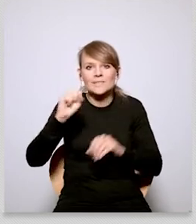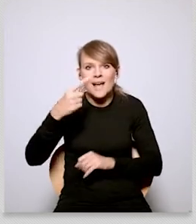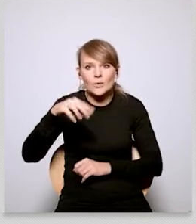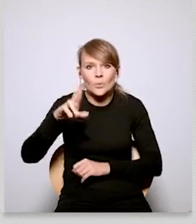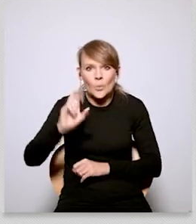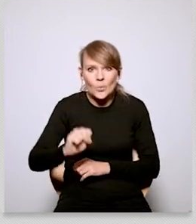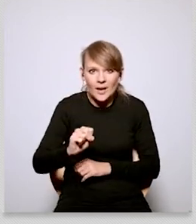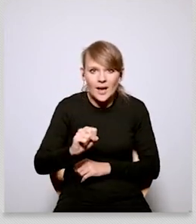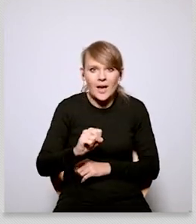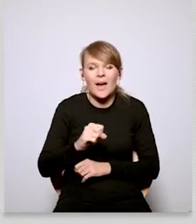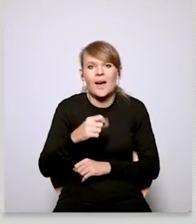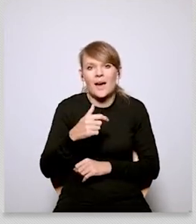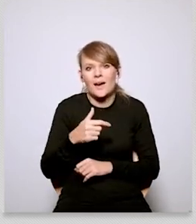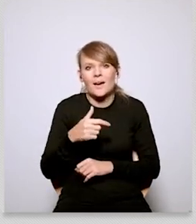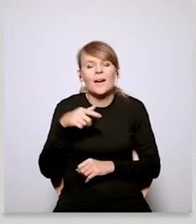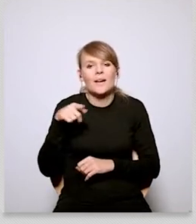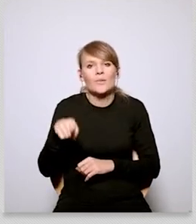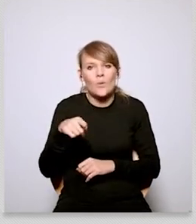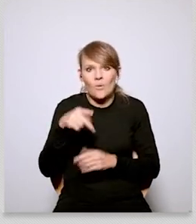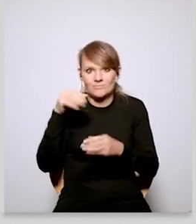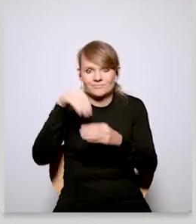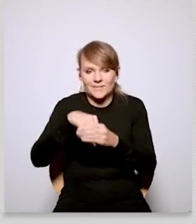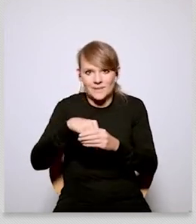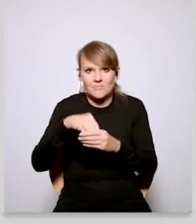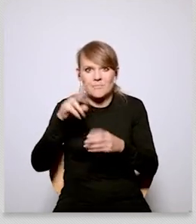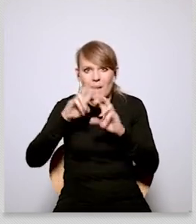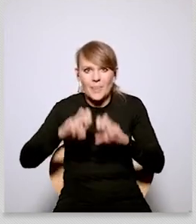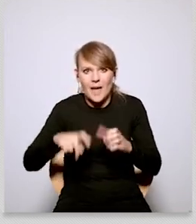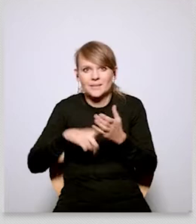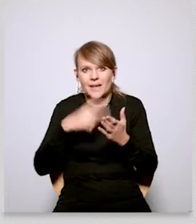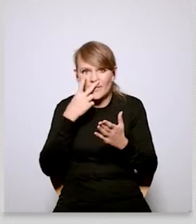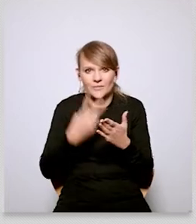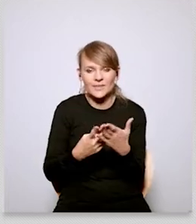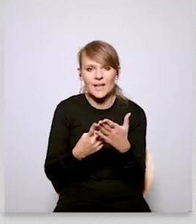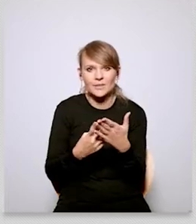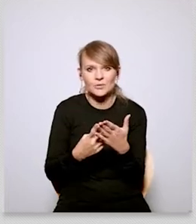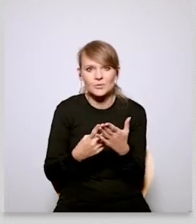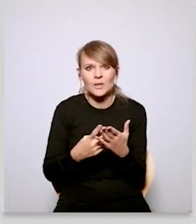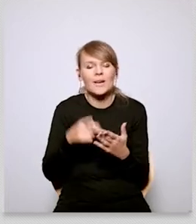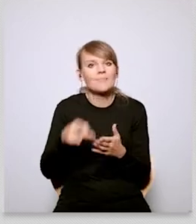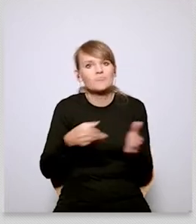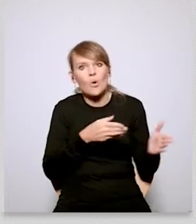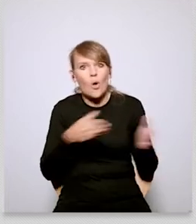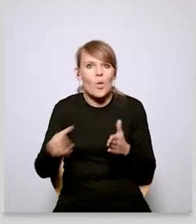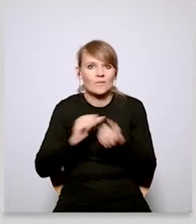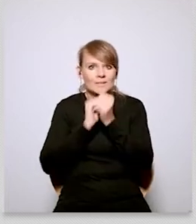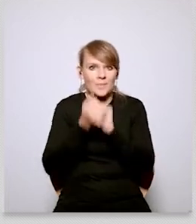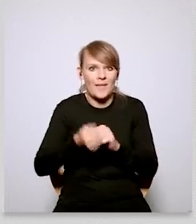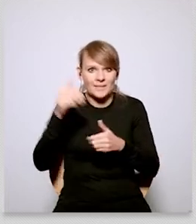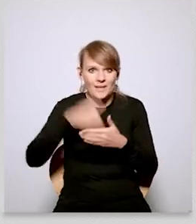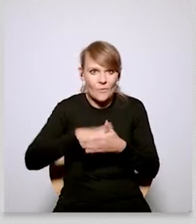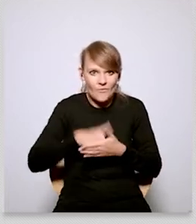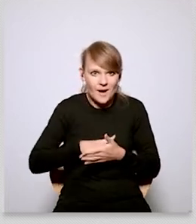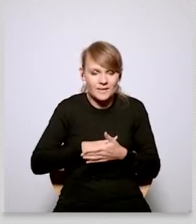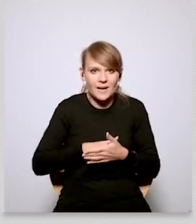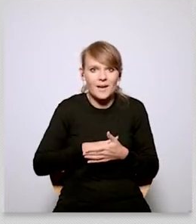into details but this research conducted by professor sadura actually shows that people